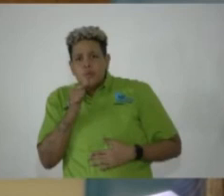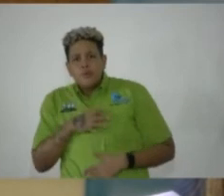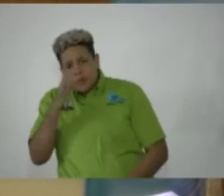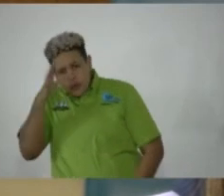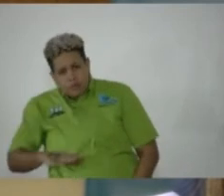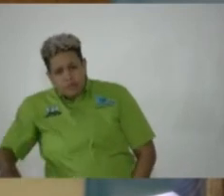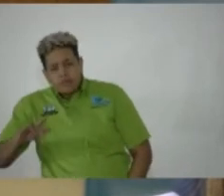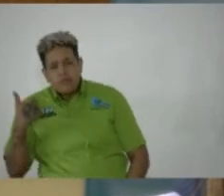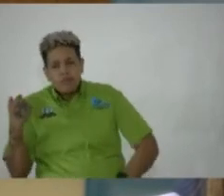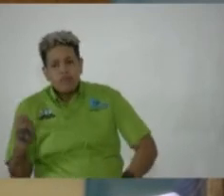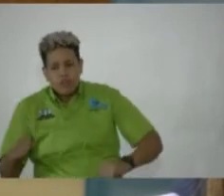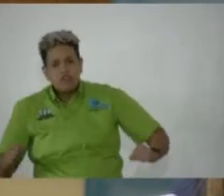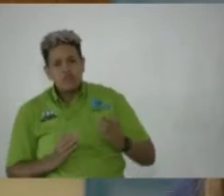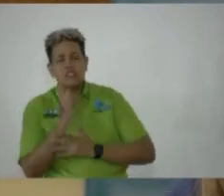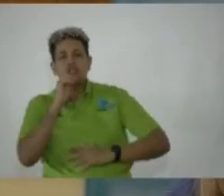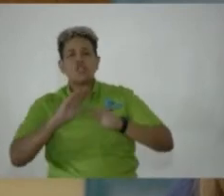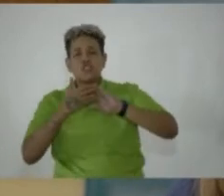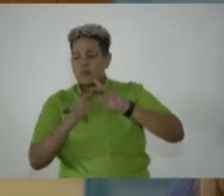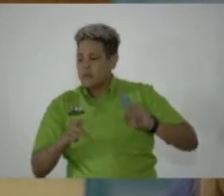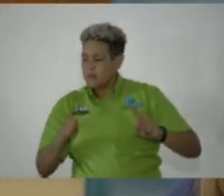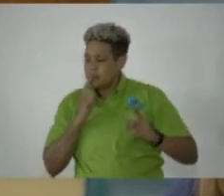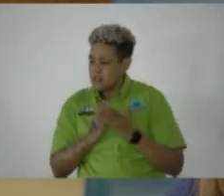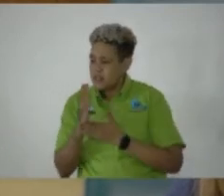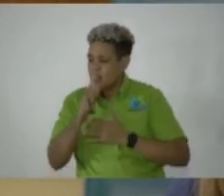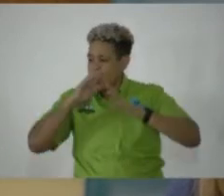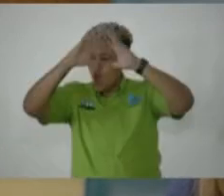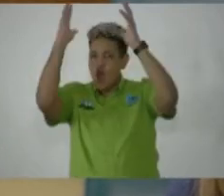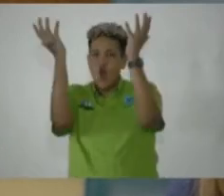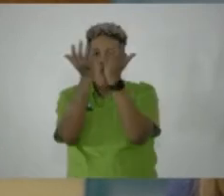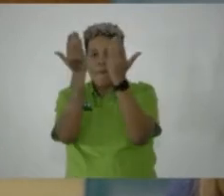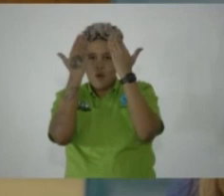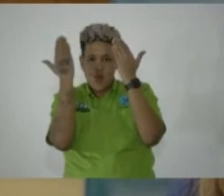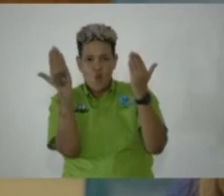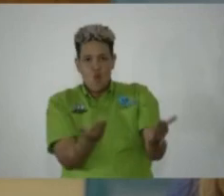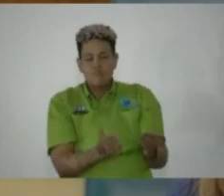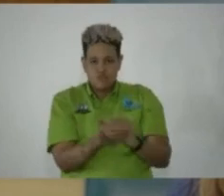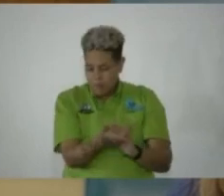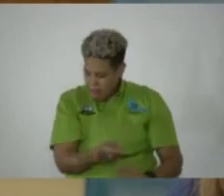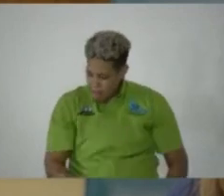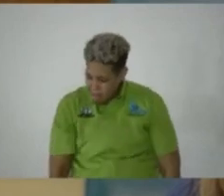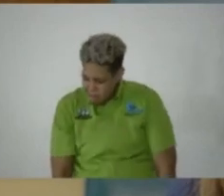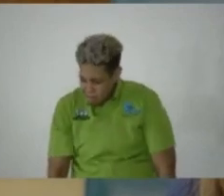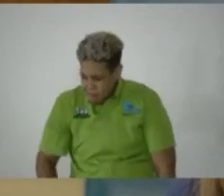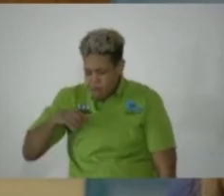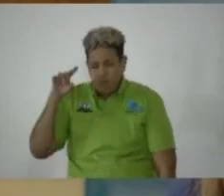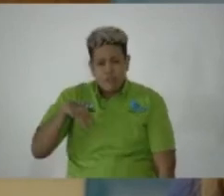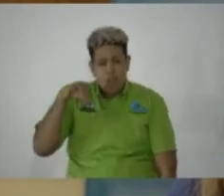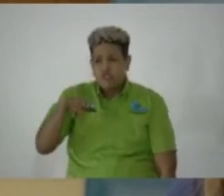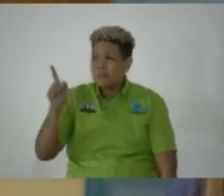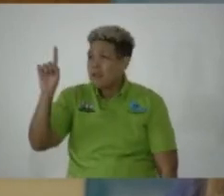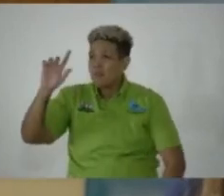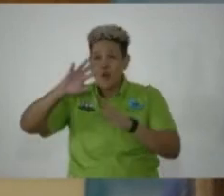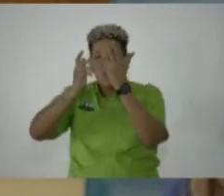resilient and strong, Jamaicans have carved out a global diaspora. We have contributed everywhere we